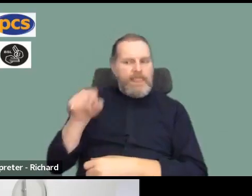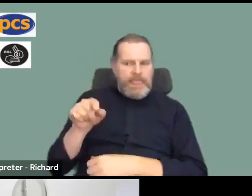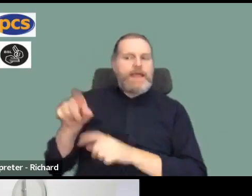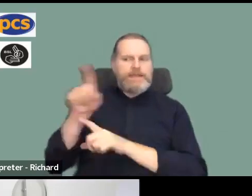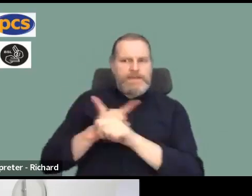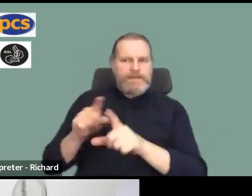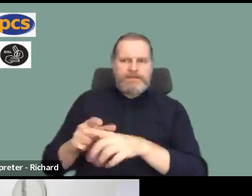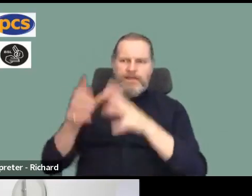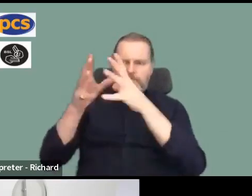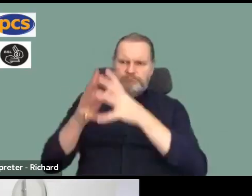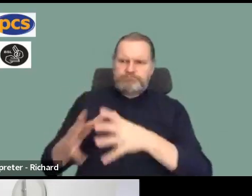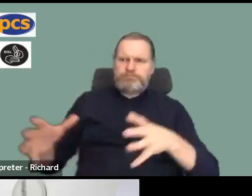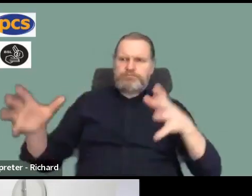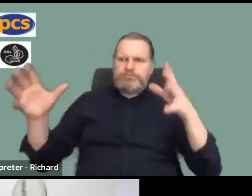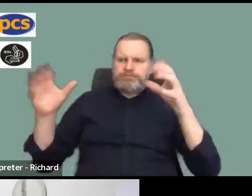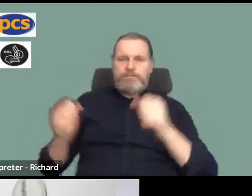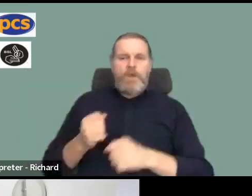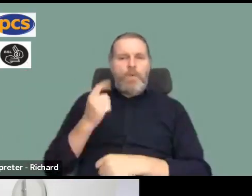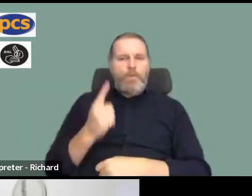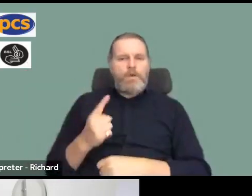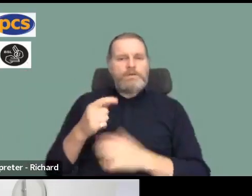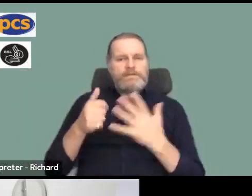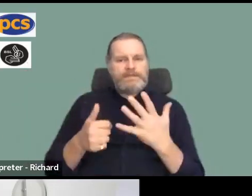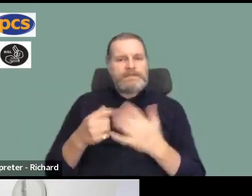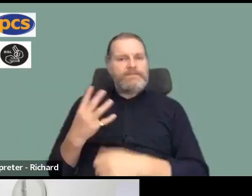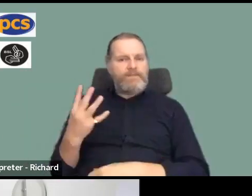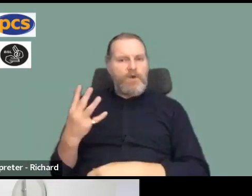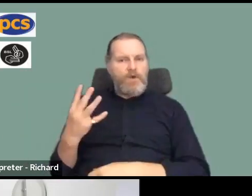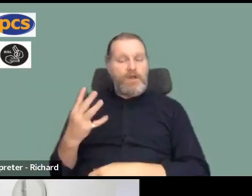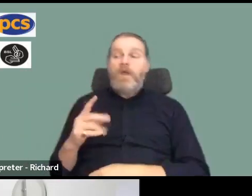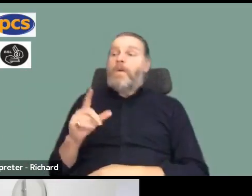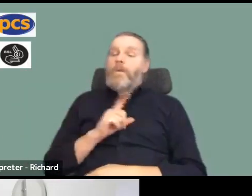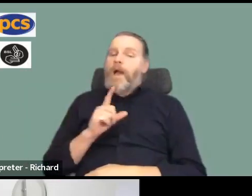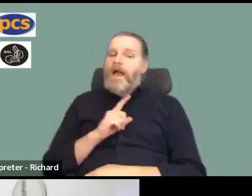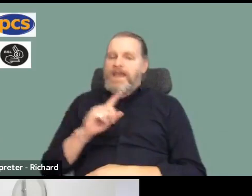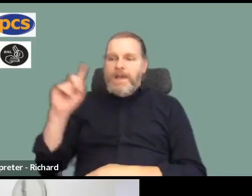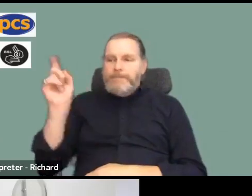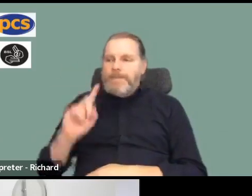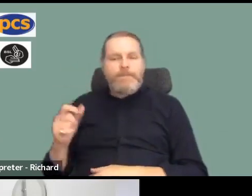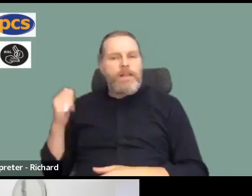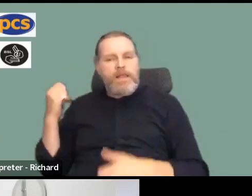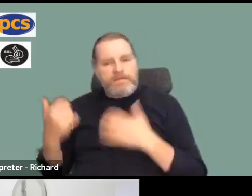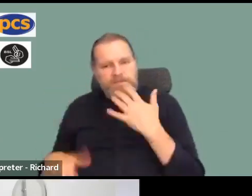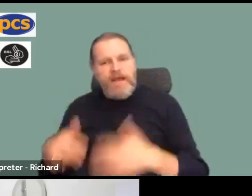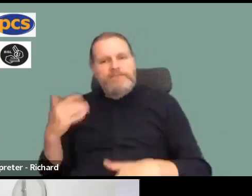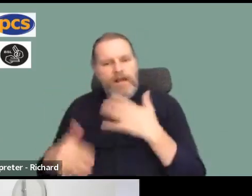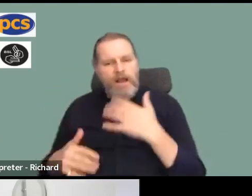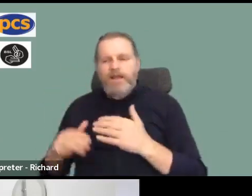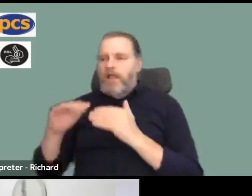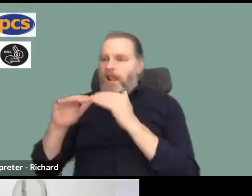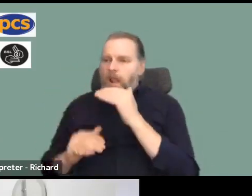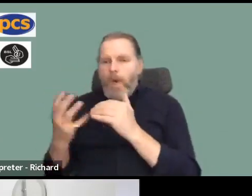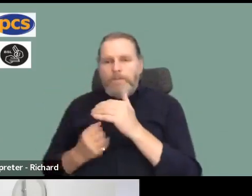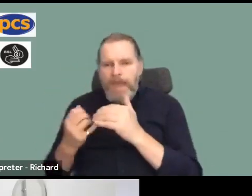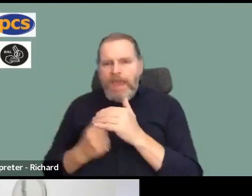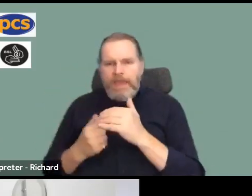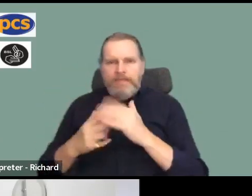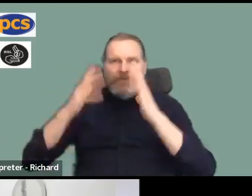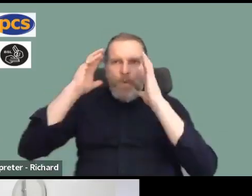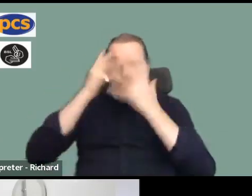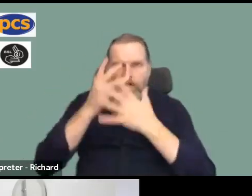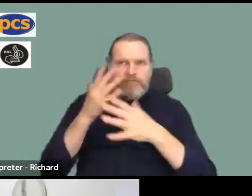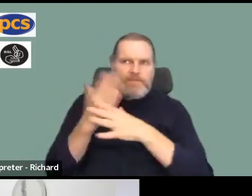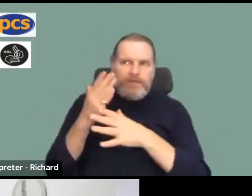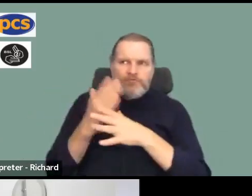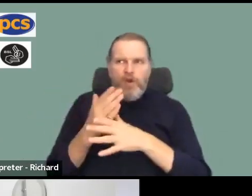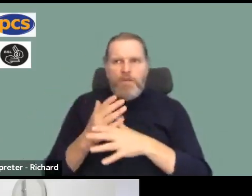large, it's because what we know is members are suffering, aren't they? They're suffering with poverty pay, worried about their pensions, worried about their jobs, and